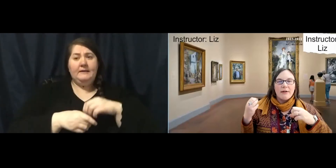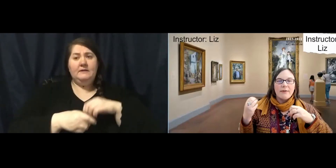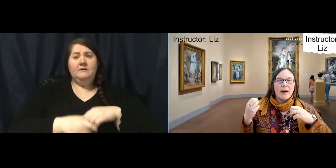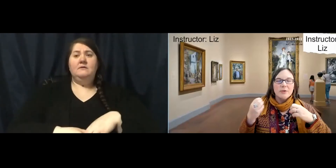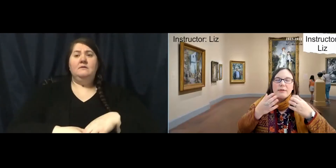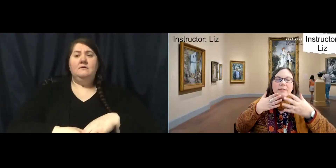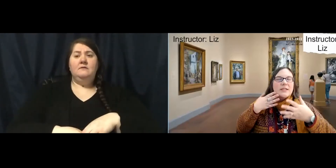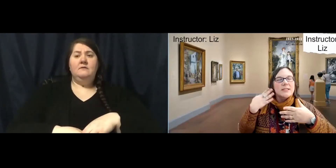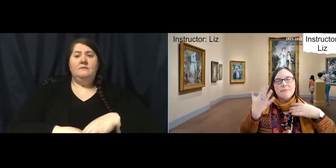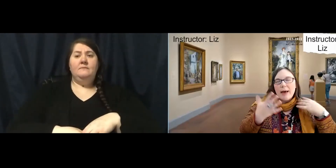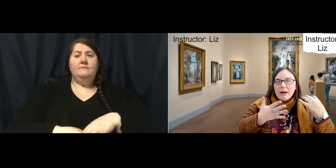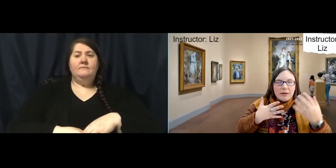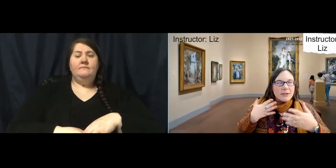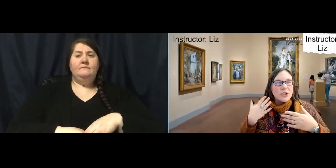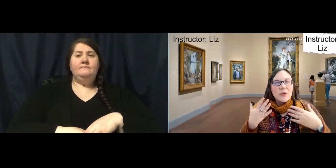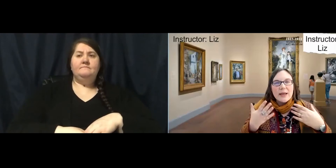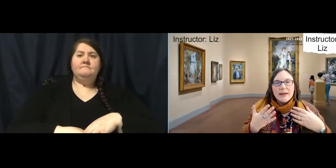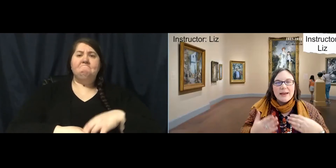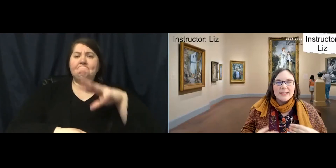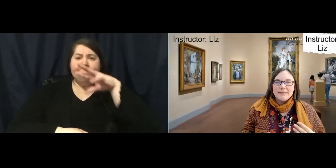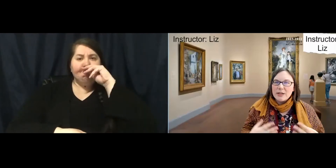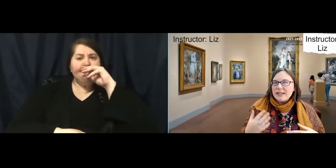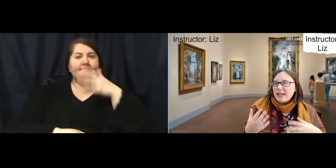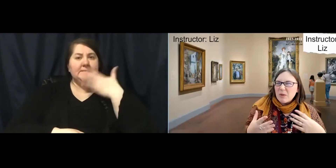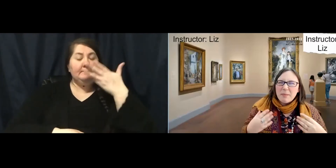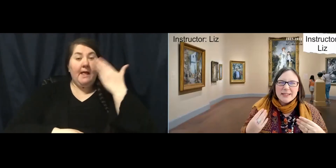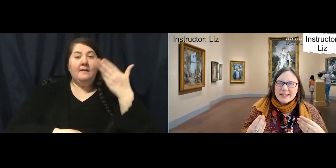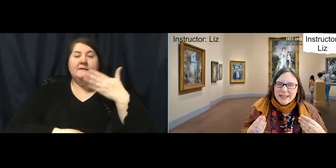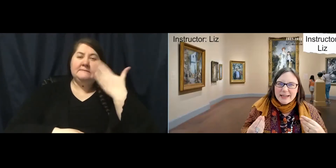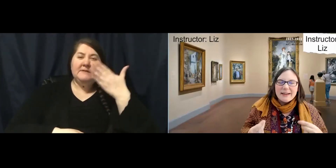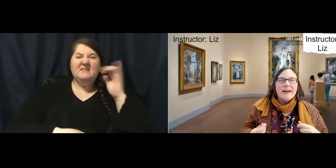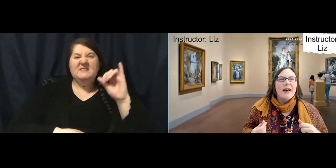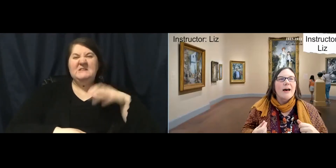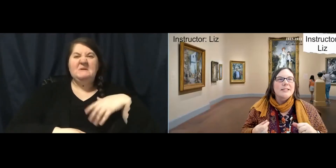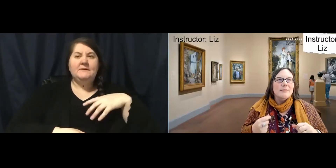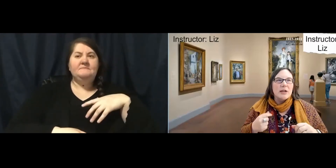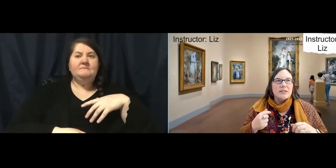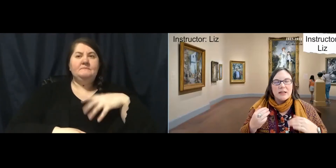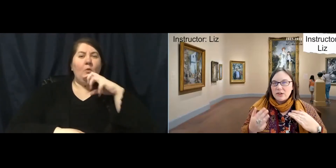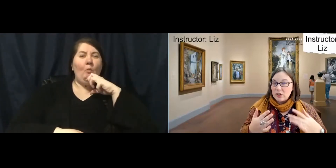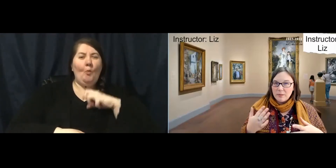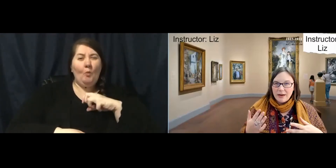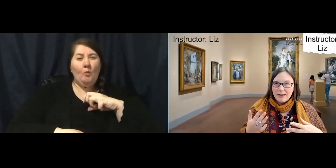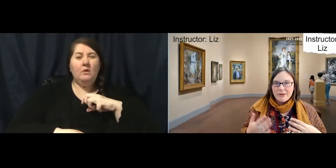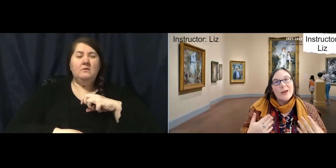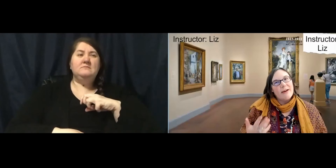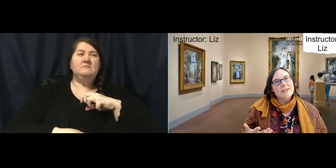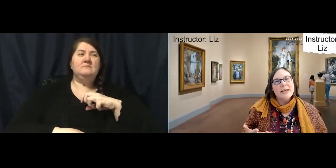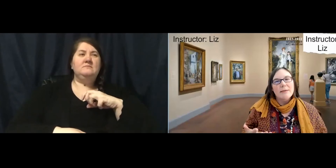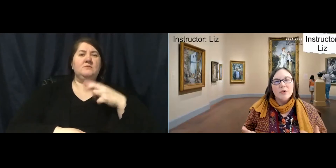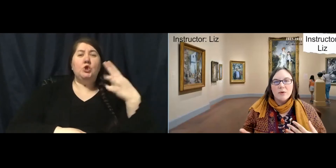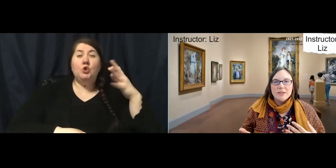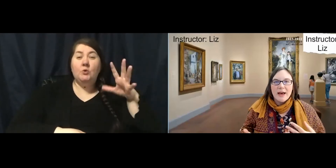of sort of smell to it. It smells a little musty. It smells a little humid. We